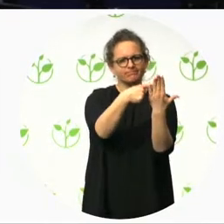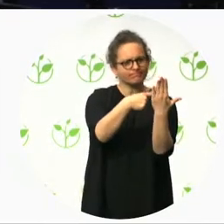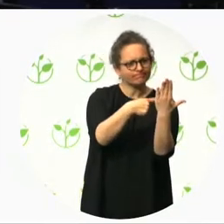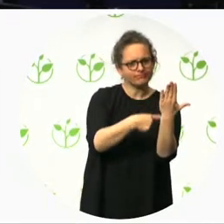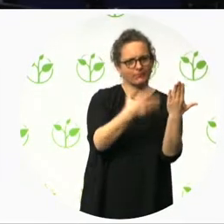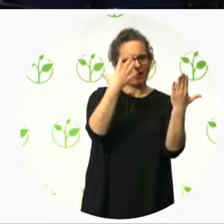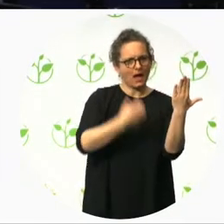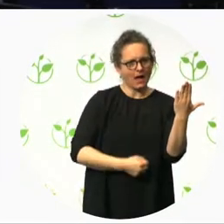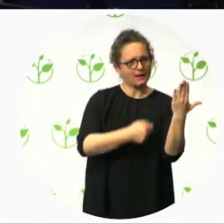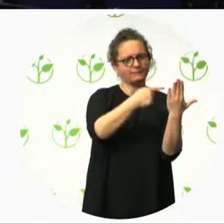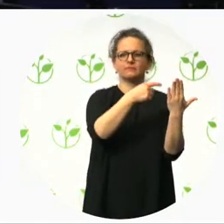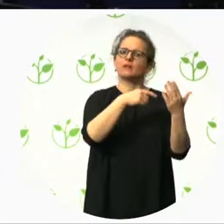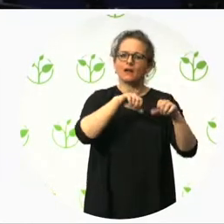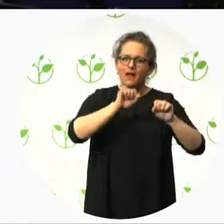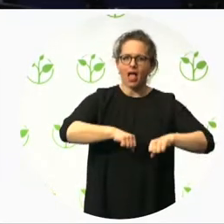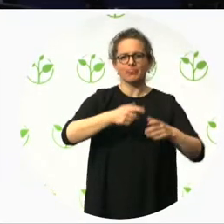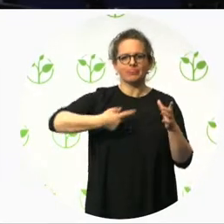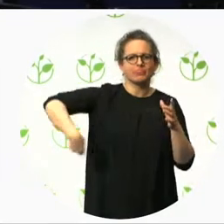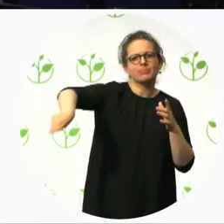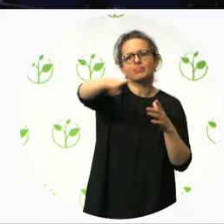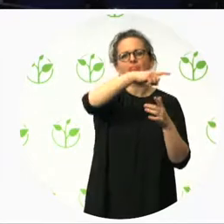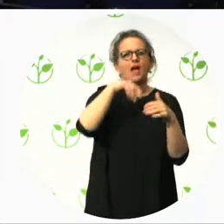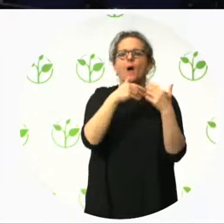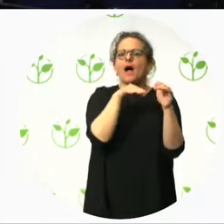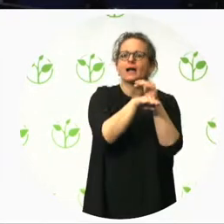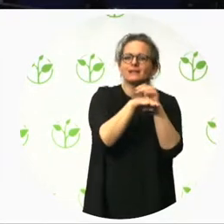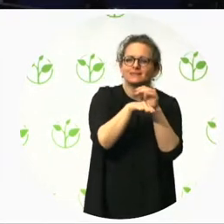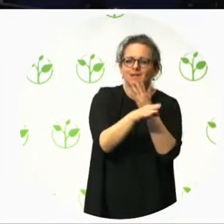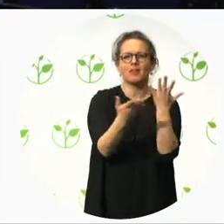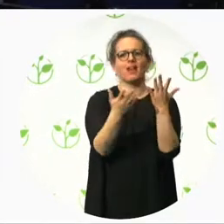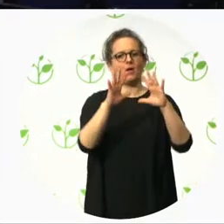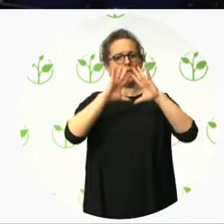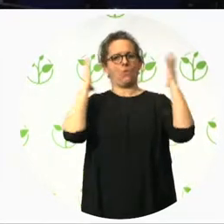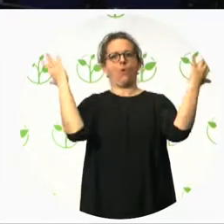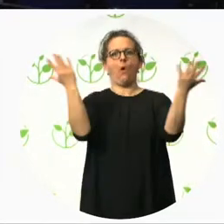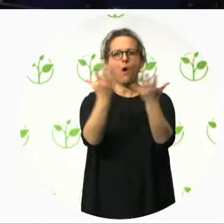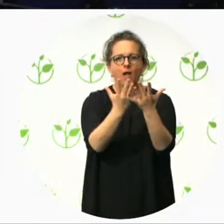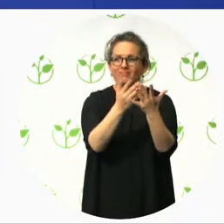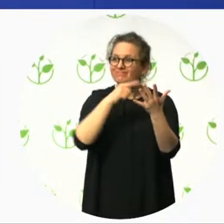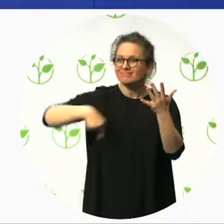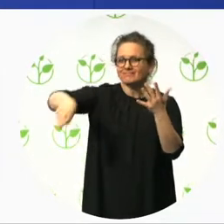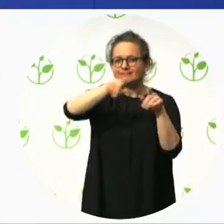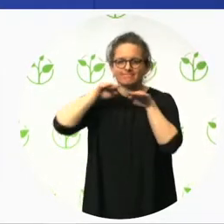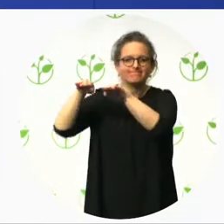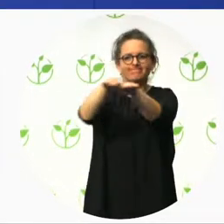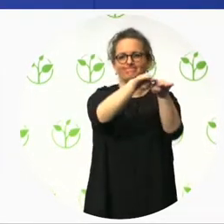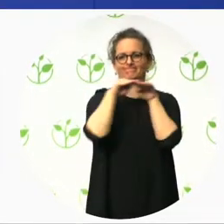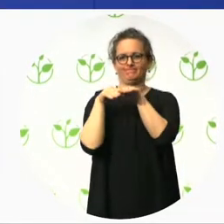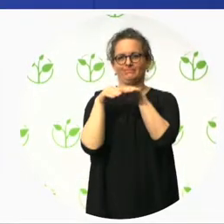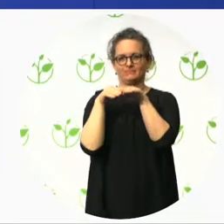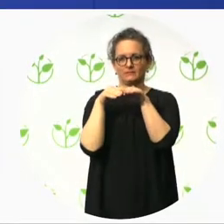order to ensure that harmonisation. I think that, in the world of accessibility, harmonisation is really a key word.